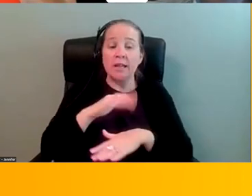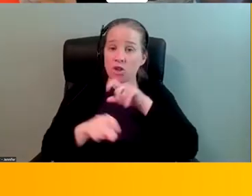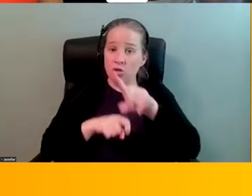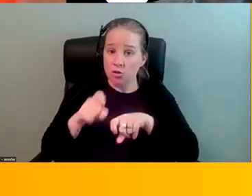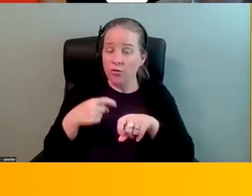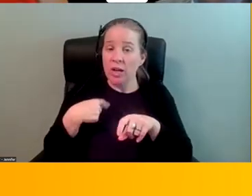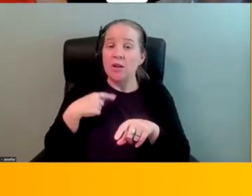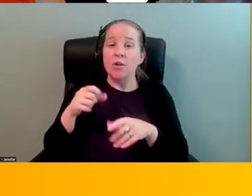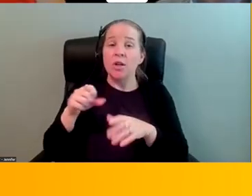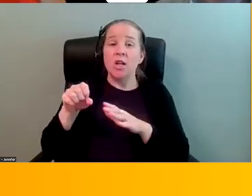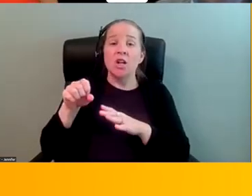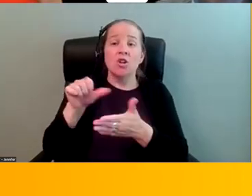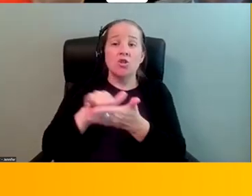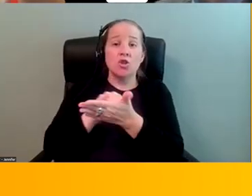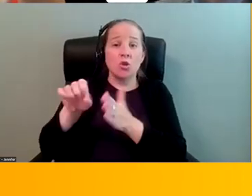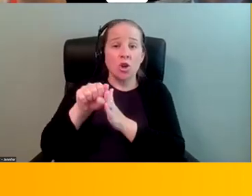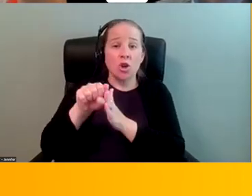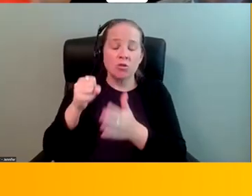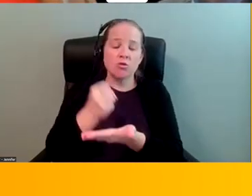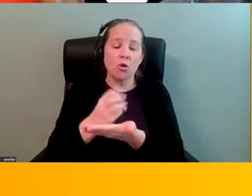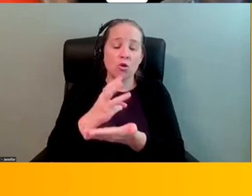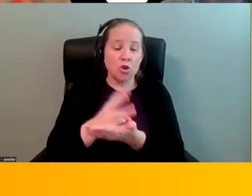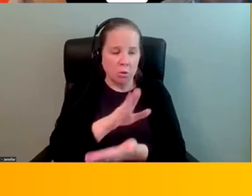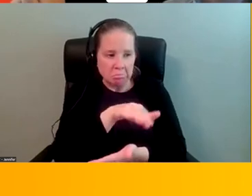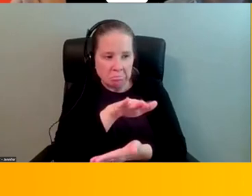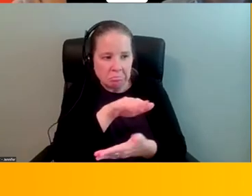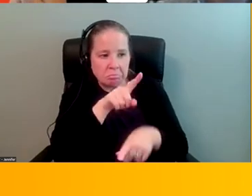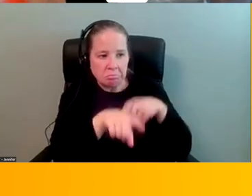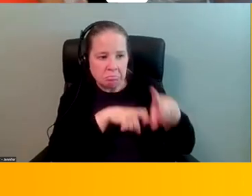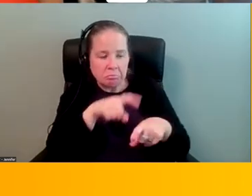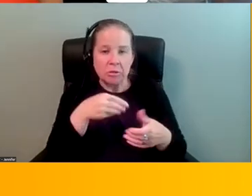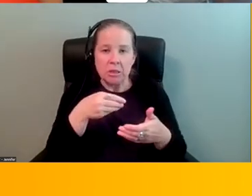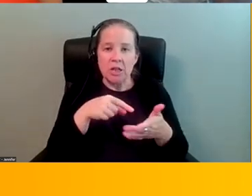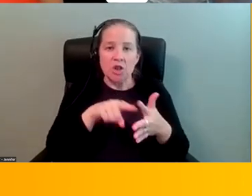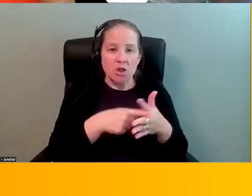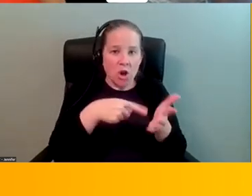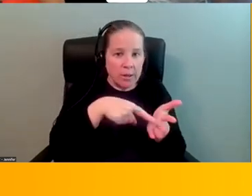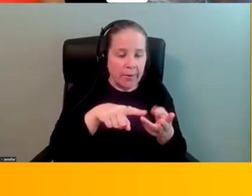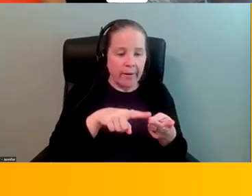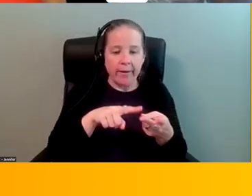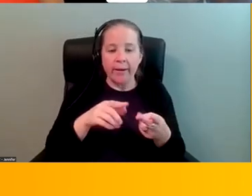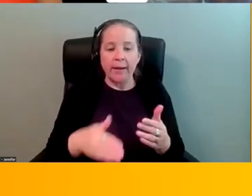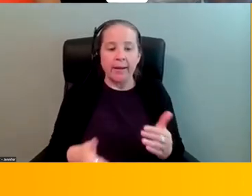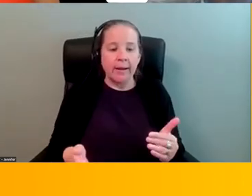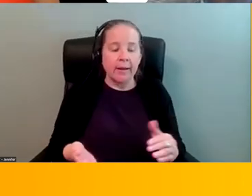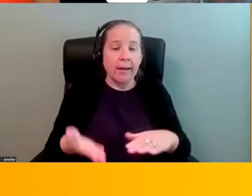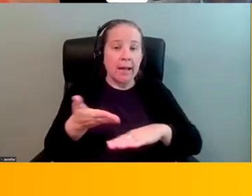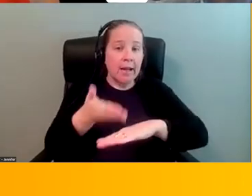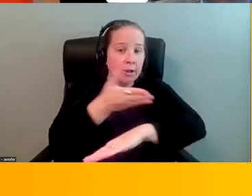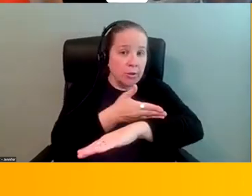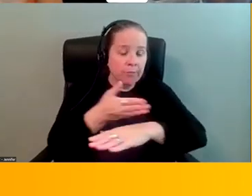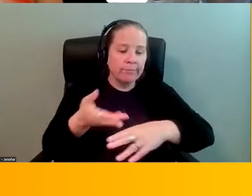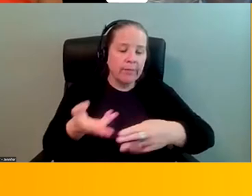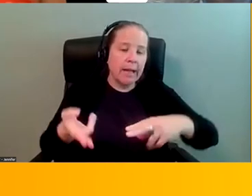surveyed new york social workers to see what was their starting pay have they had increases uh what does it look like over time